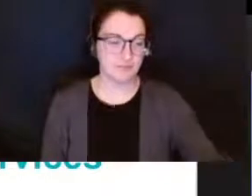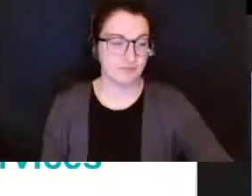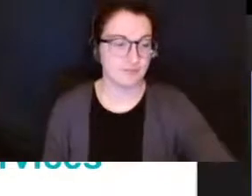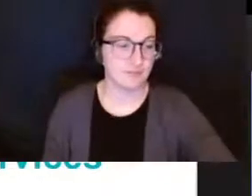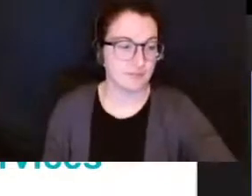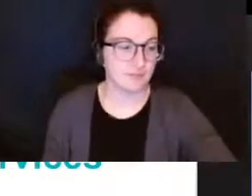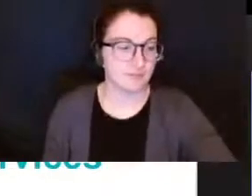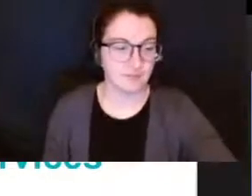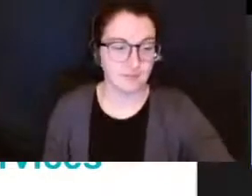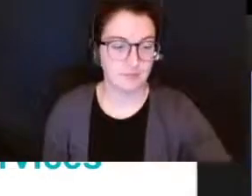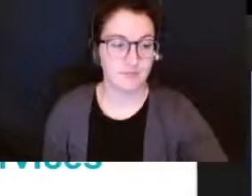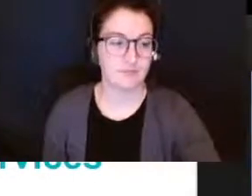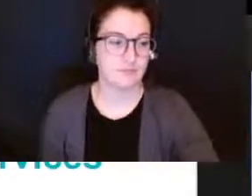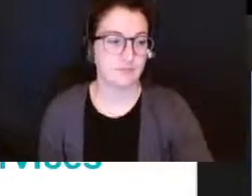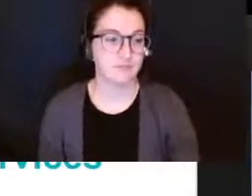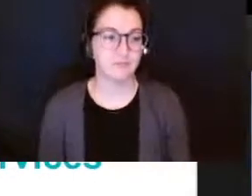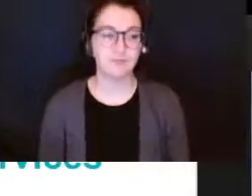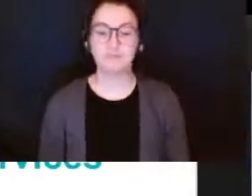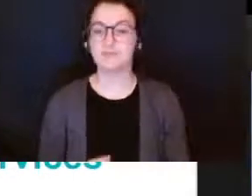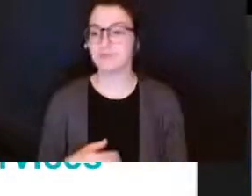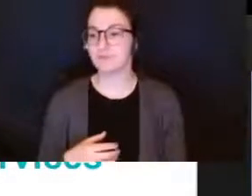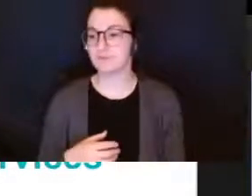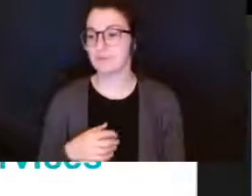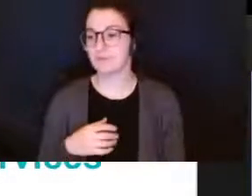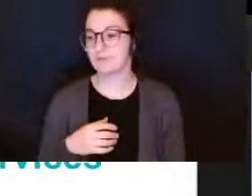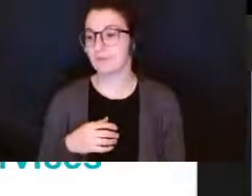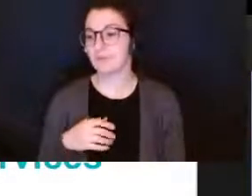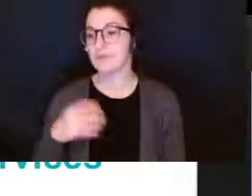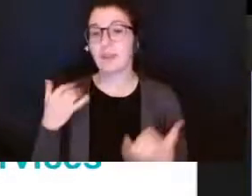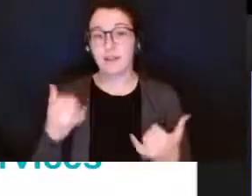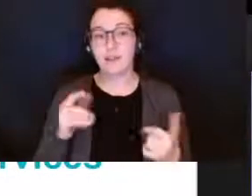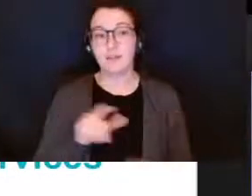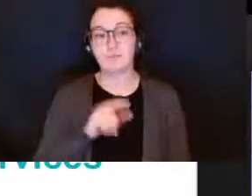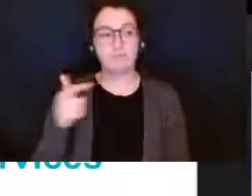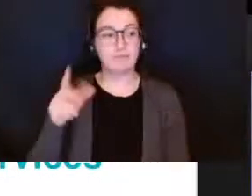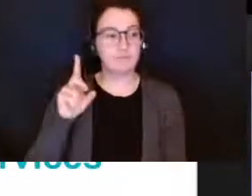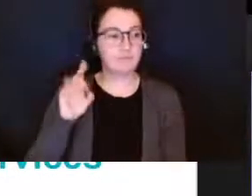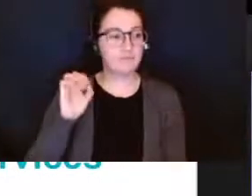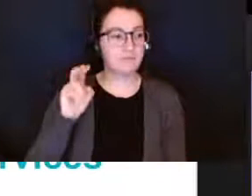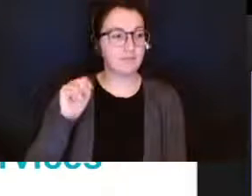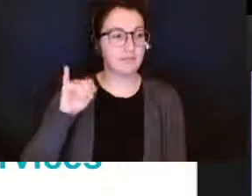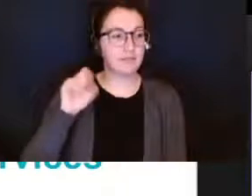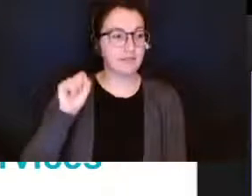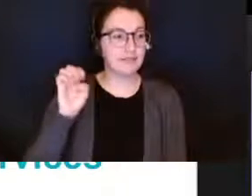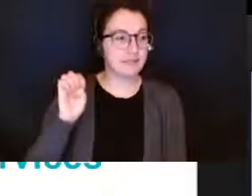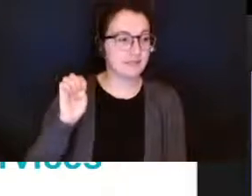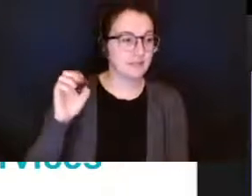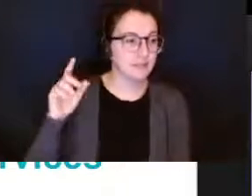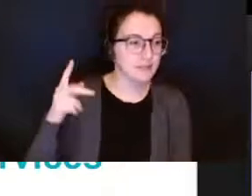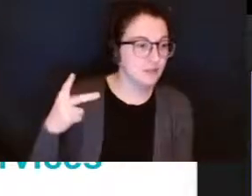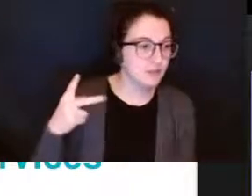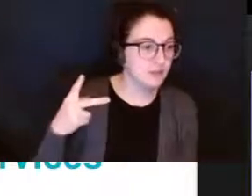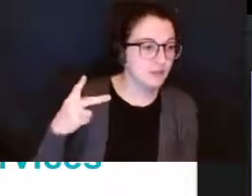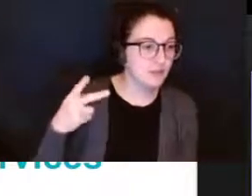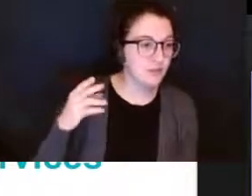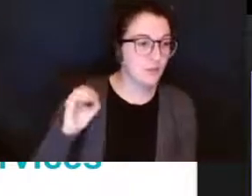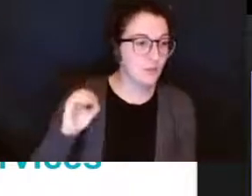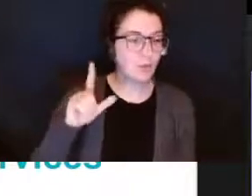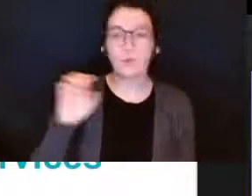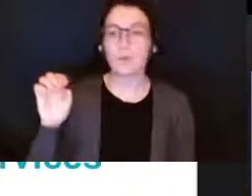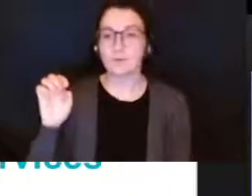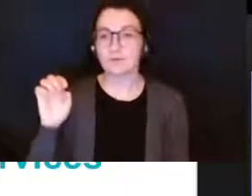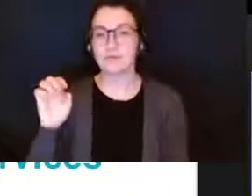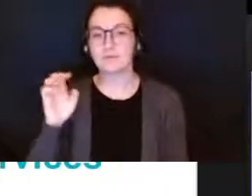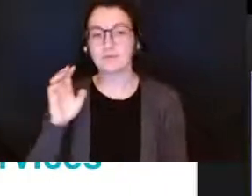i would like to now introduce denise denise coley who is the chief speech and language pathologist at hcdsb who's going to talk to you about the speech and